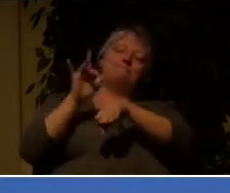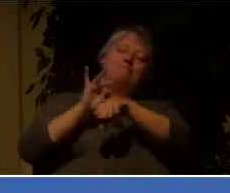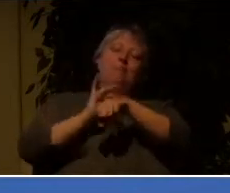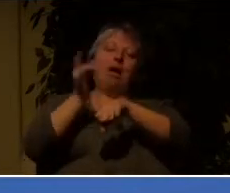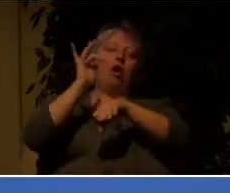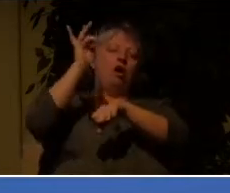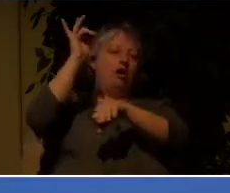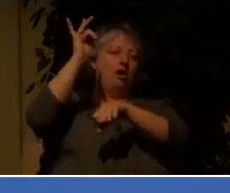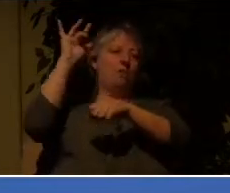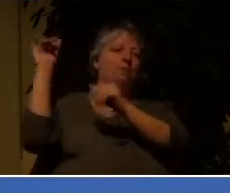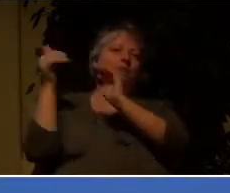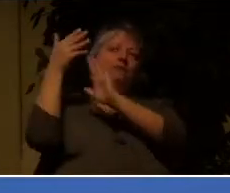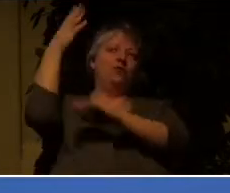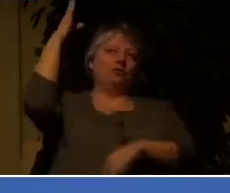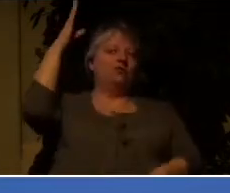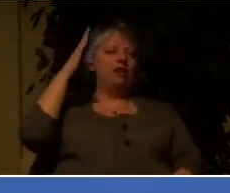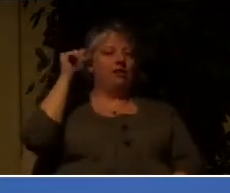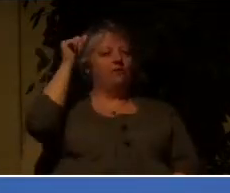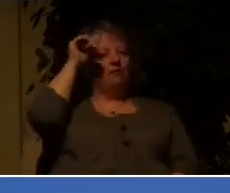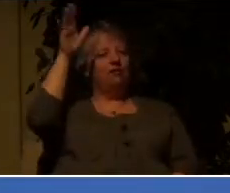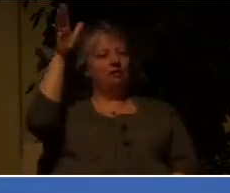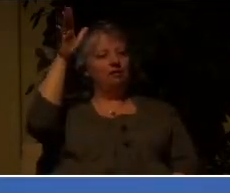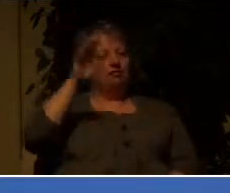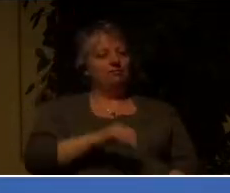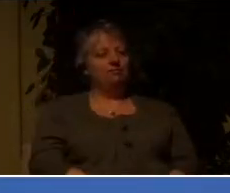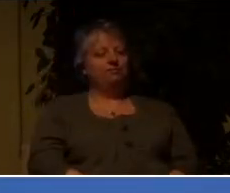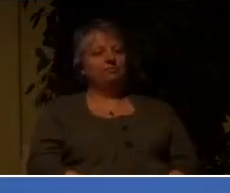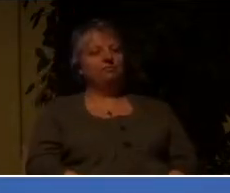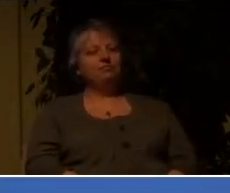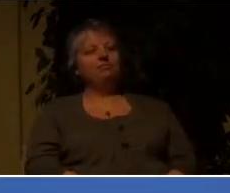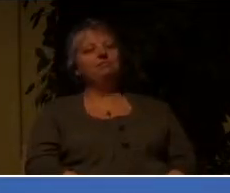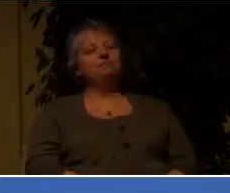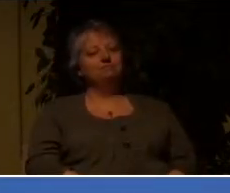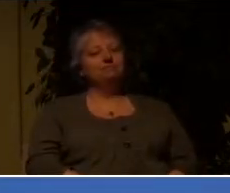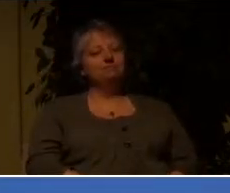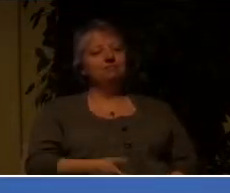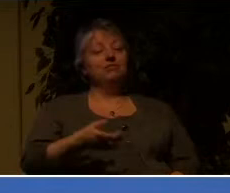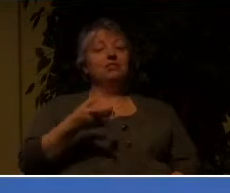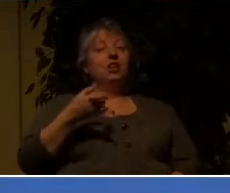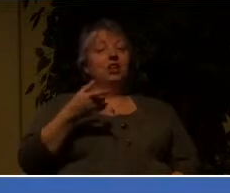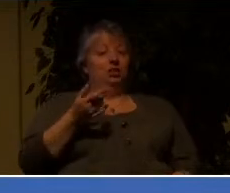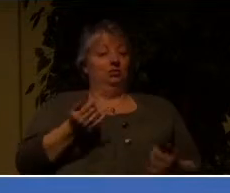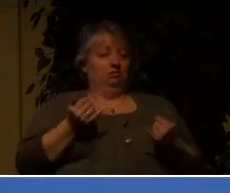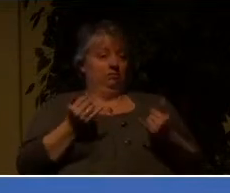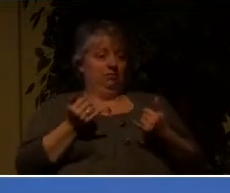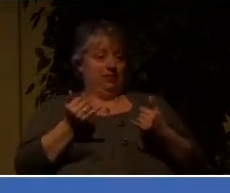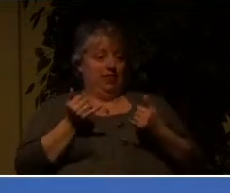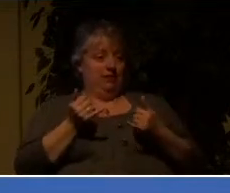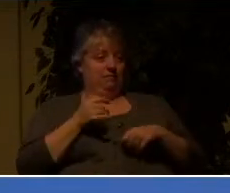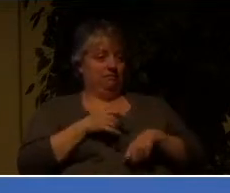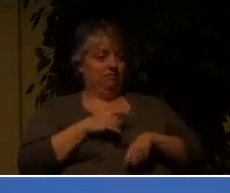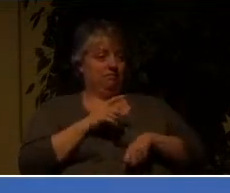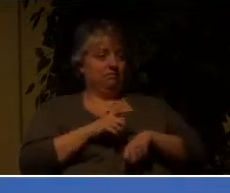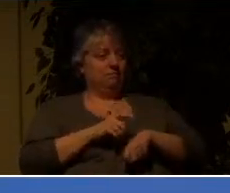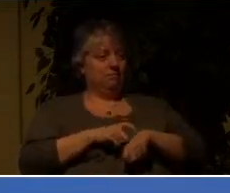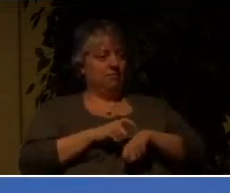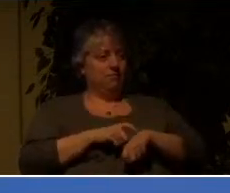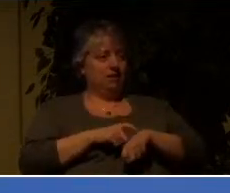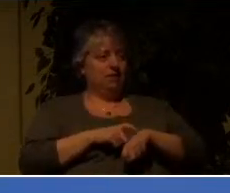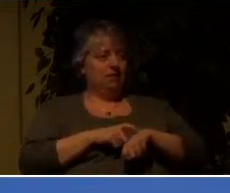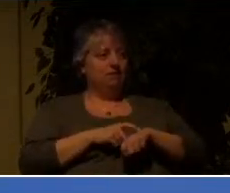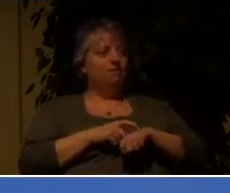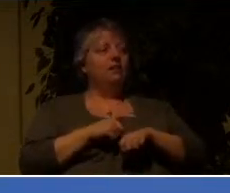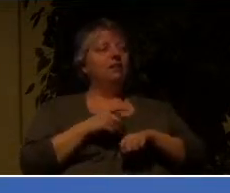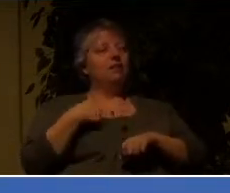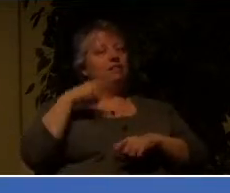So here's what I want to end with this morning. We're in a season, I believe, as I said on New Year's Day, where God is bringing